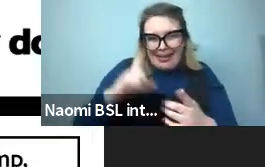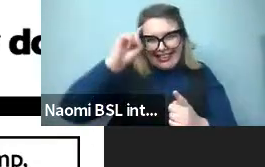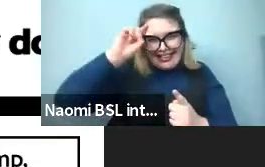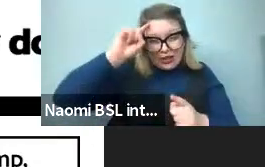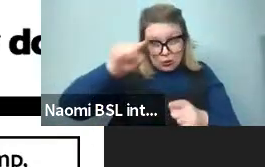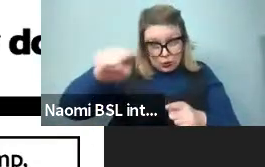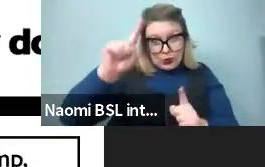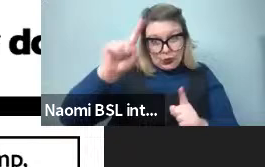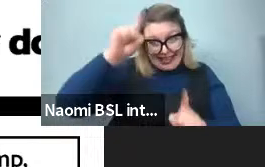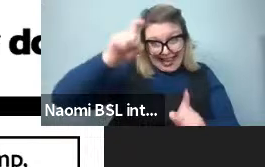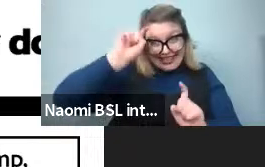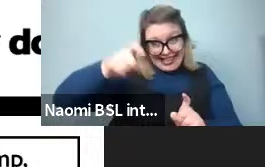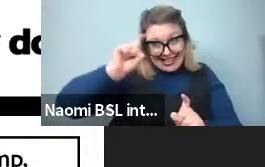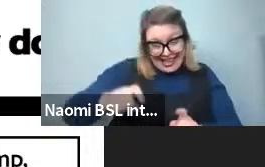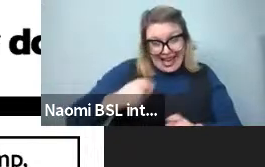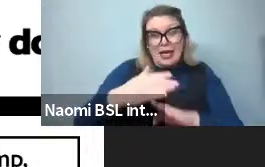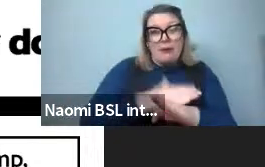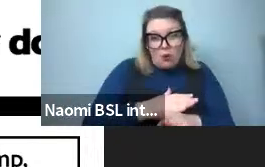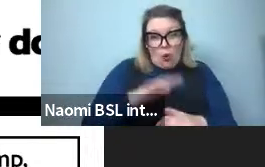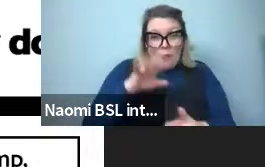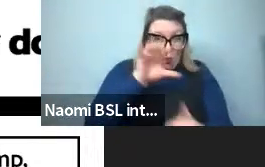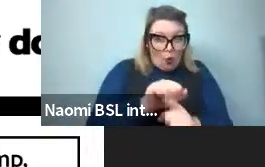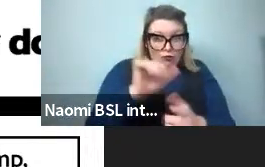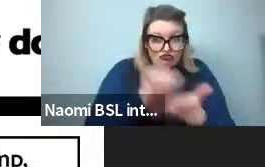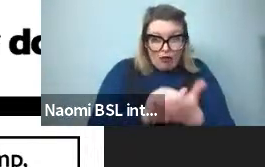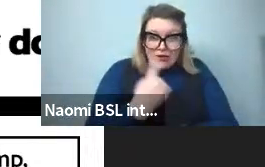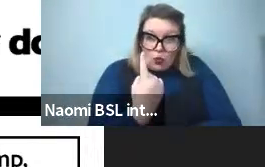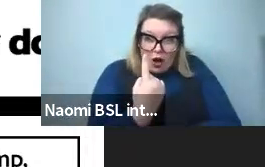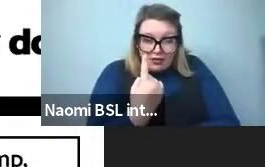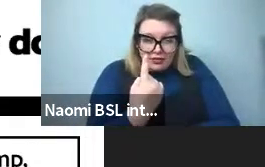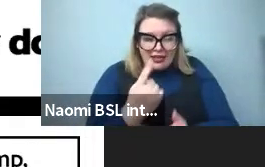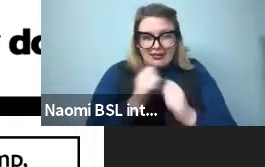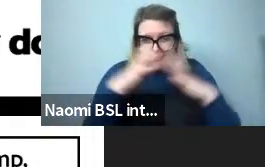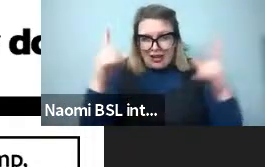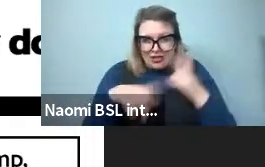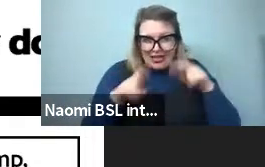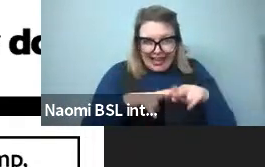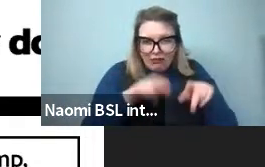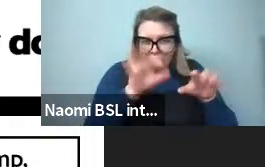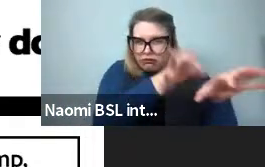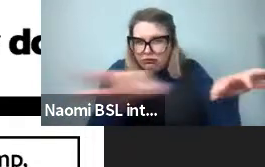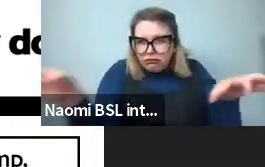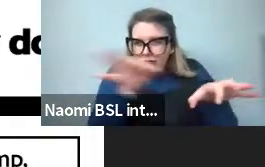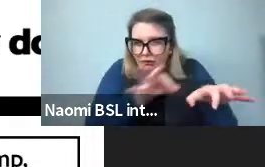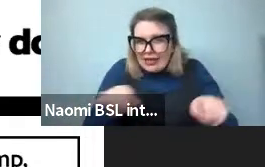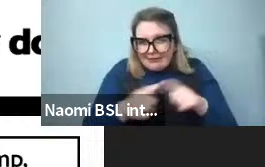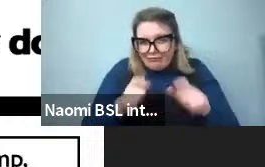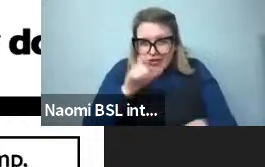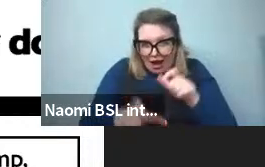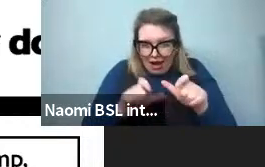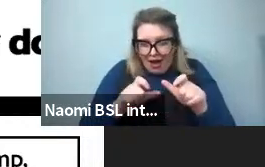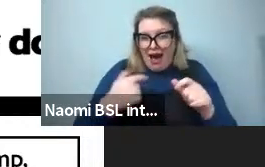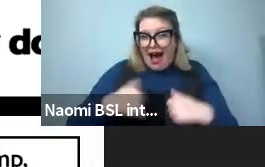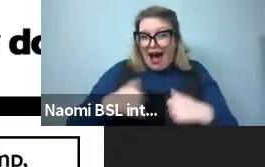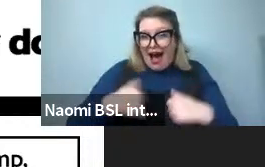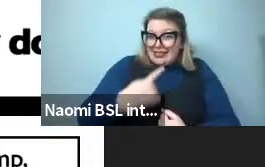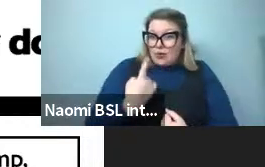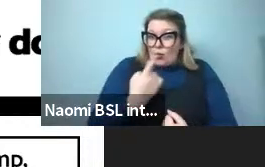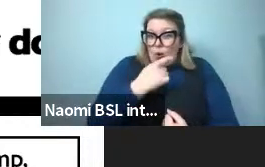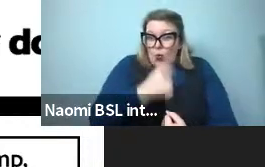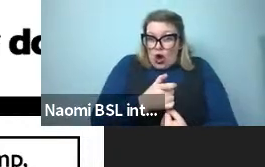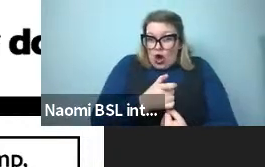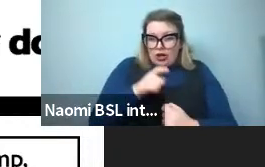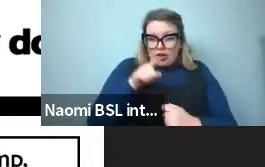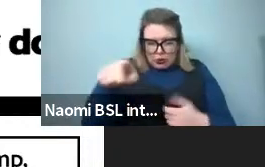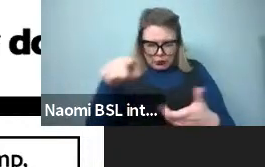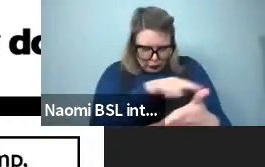these chips, if I have 80 chips here, I meant given the word that I said, and you can choose any, your guess could be any set of chips, and